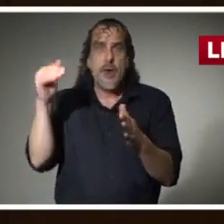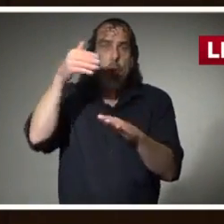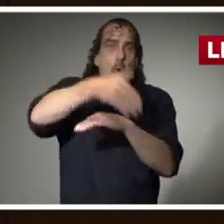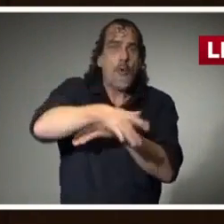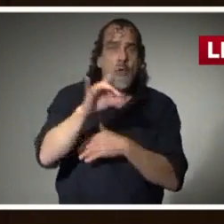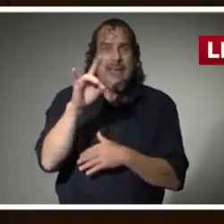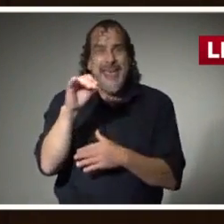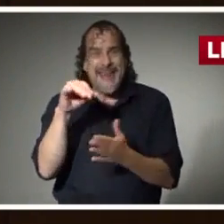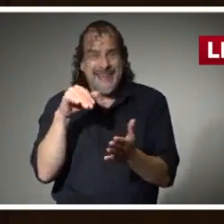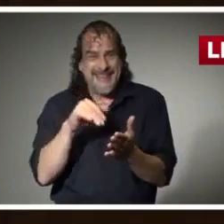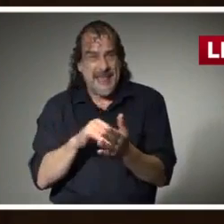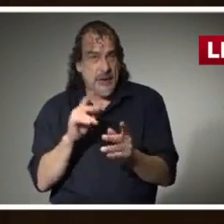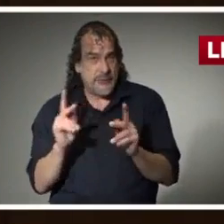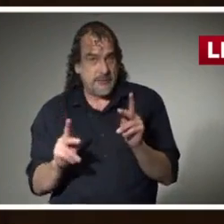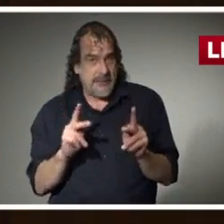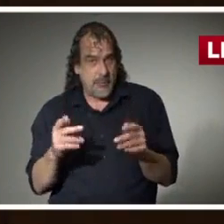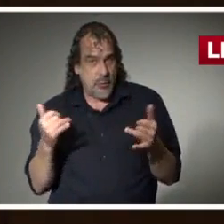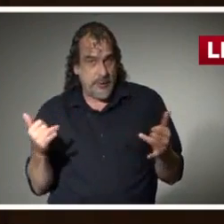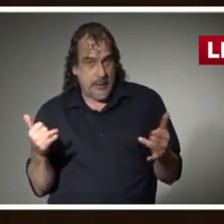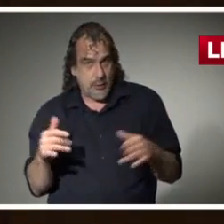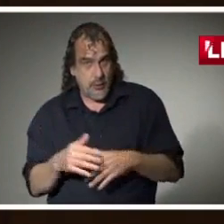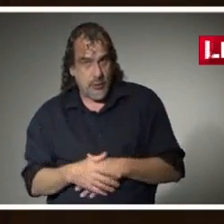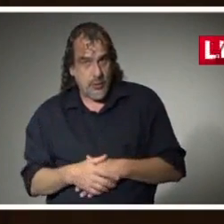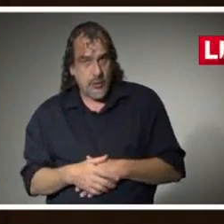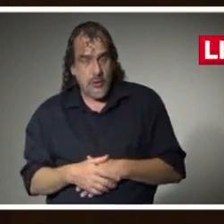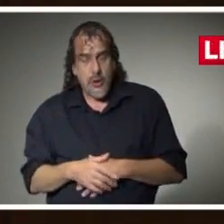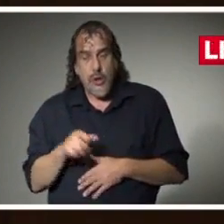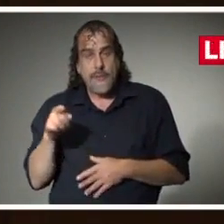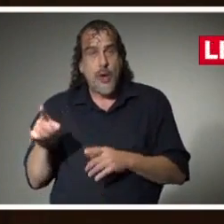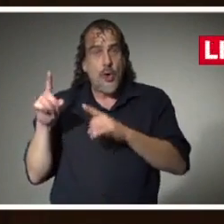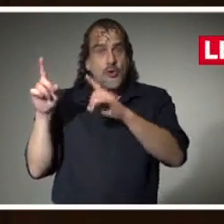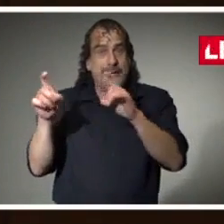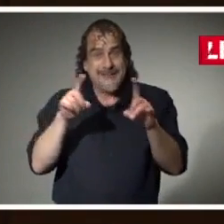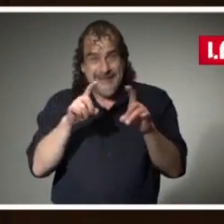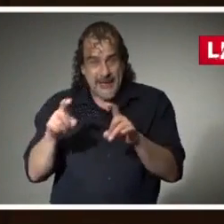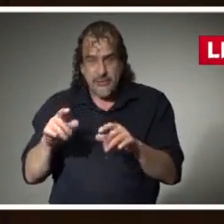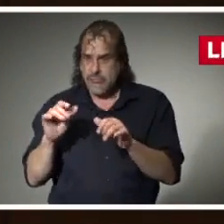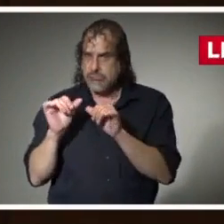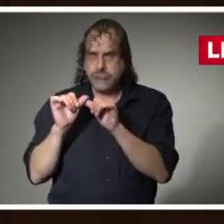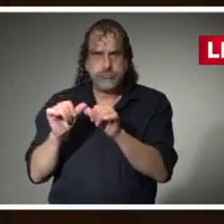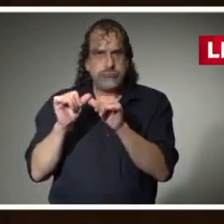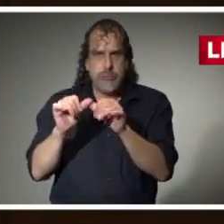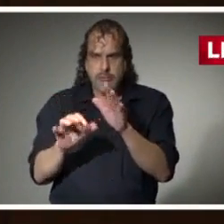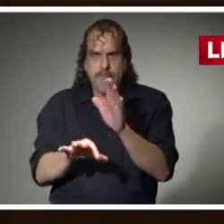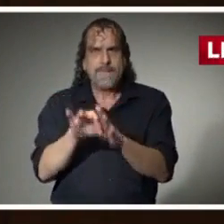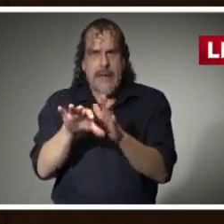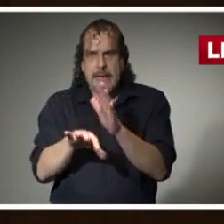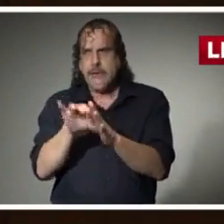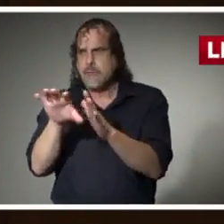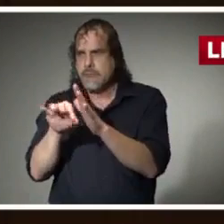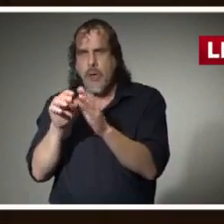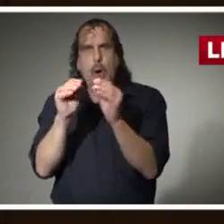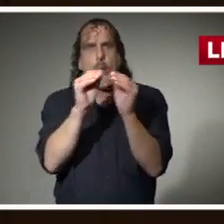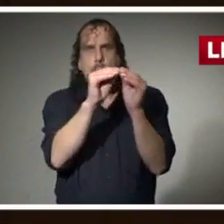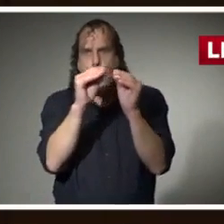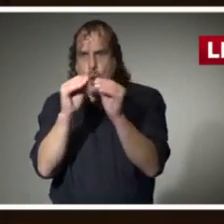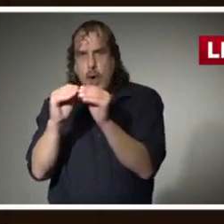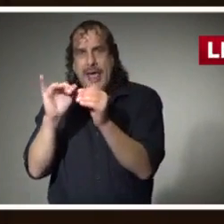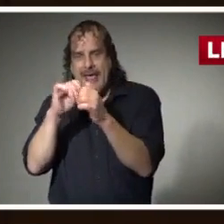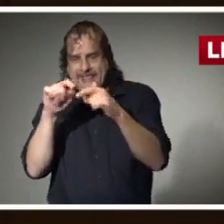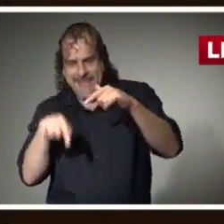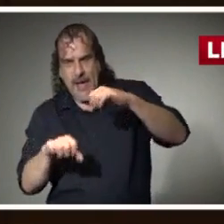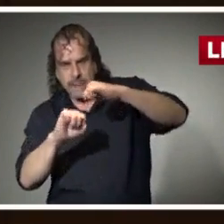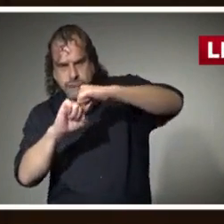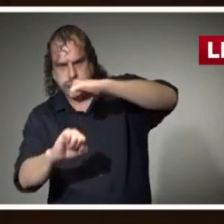in Mississippi now. Those tests will continue to find cases. And that's a cornerstone